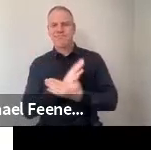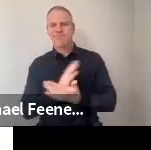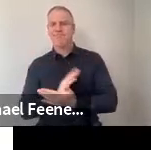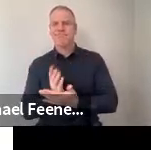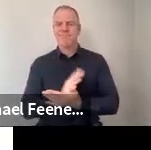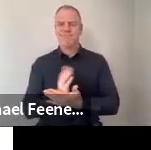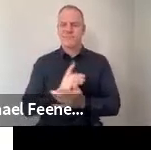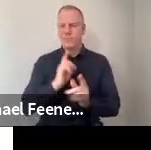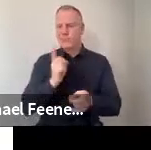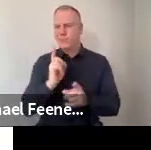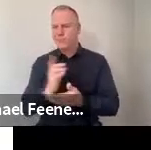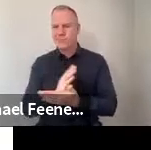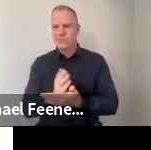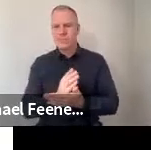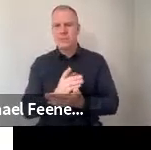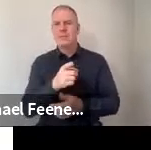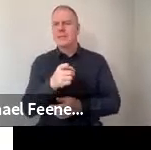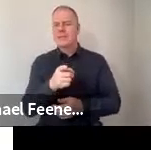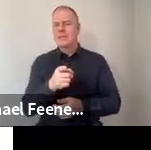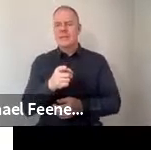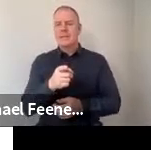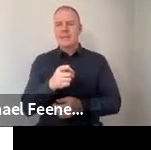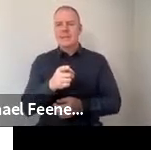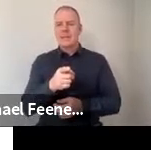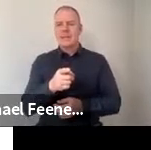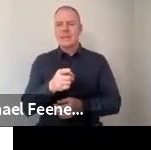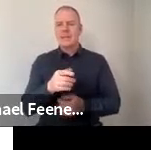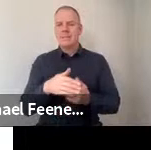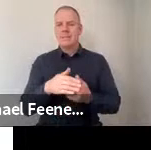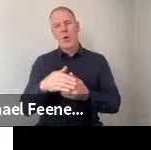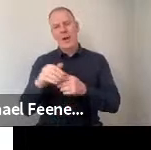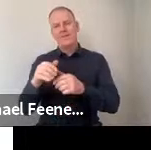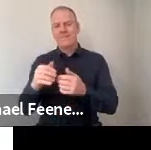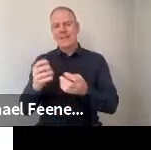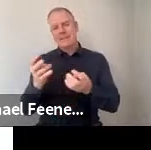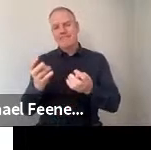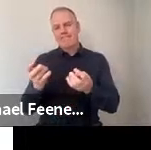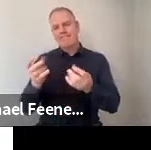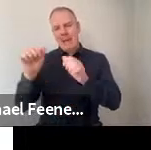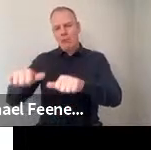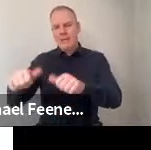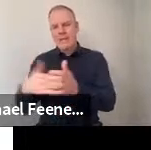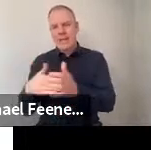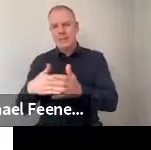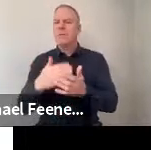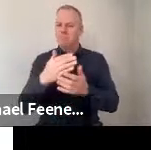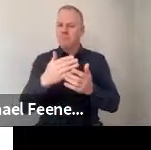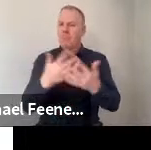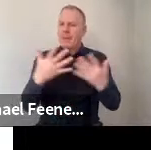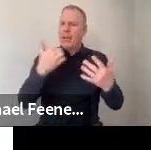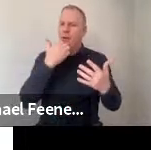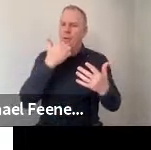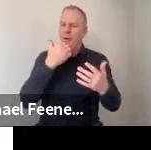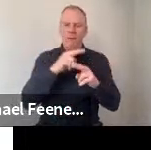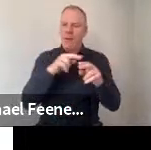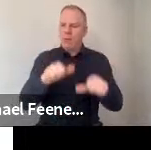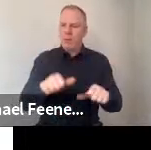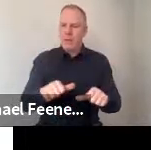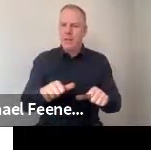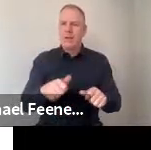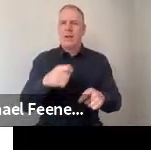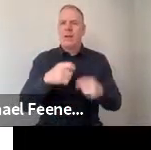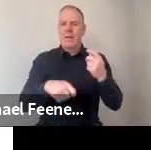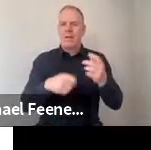So it skewed towards agreement, but a fair number of people disagreeing. And then a lot of people